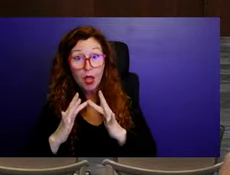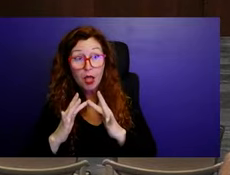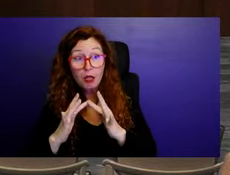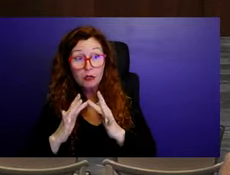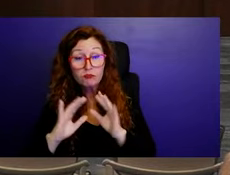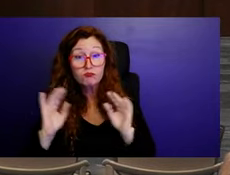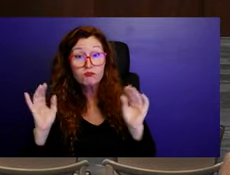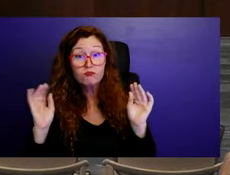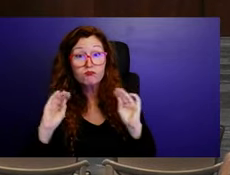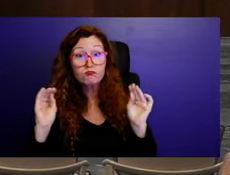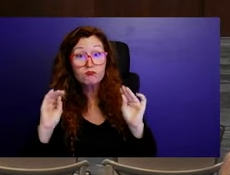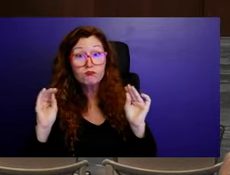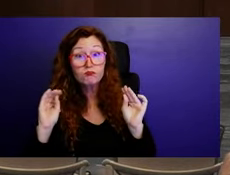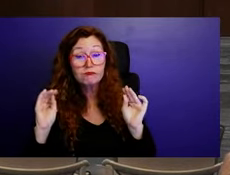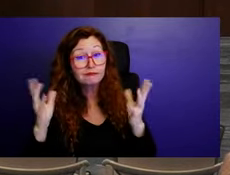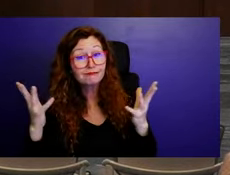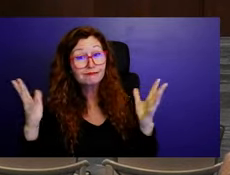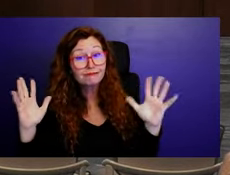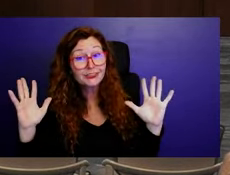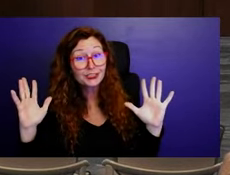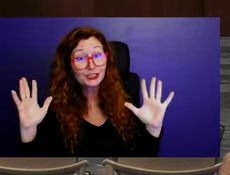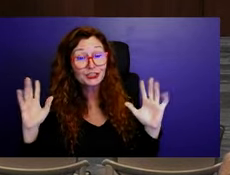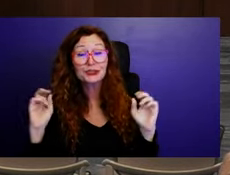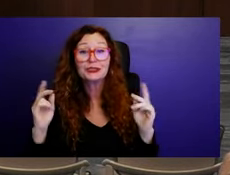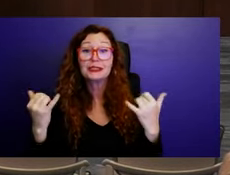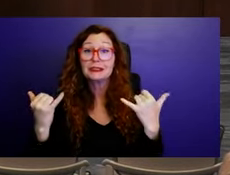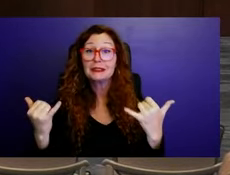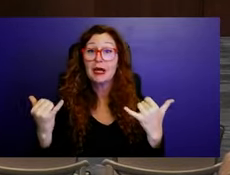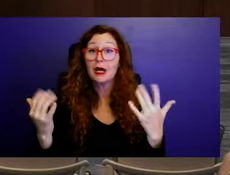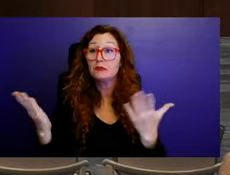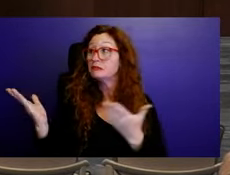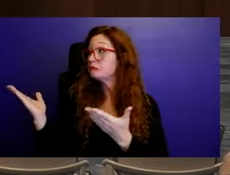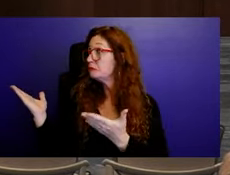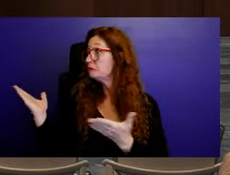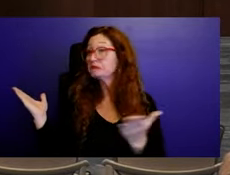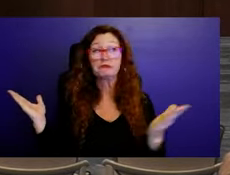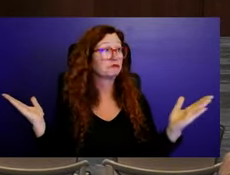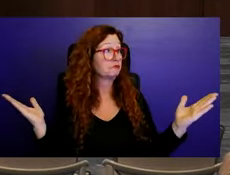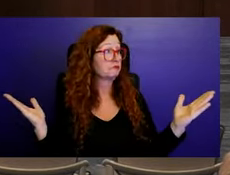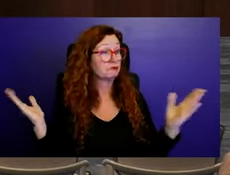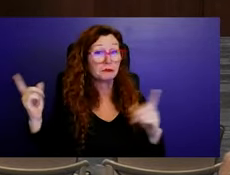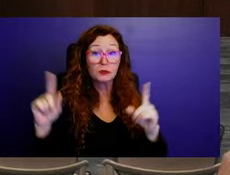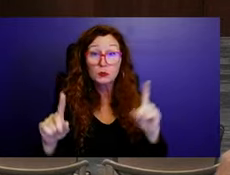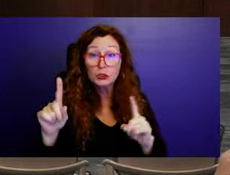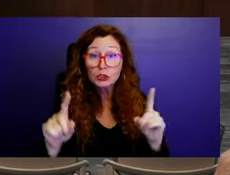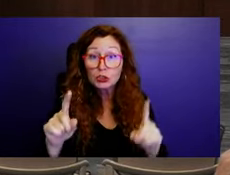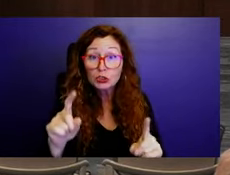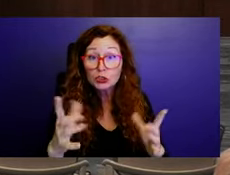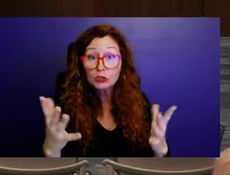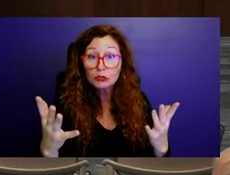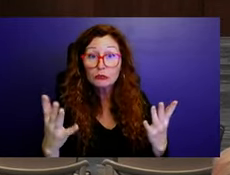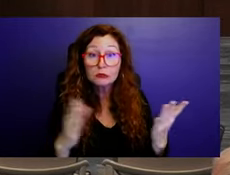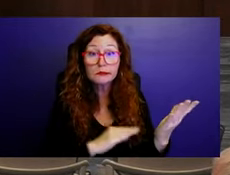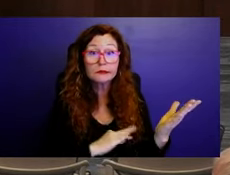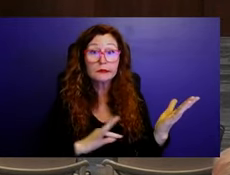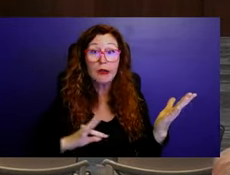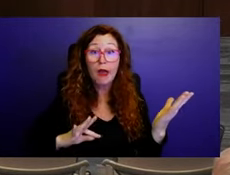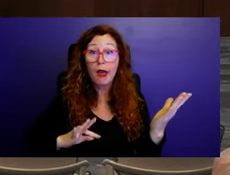applicant, as well as staff, if there's anything you want to follow up with, add, amend.